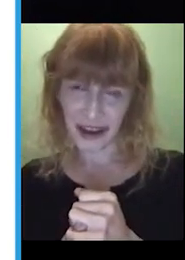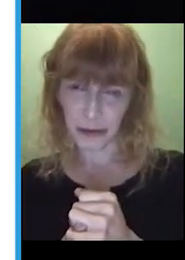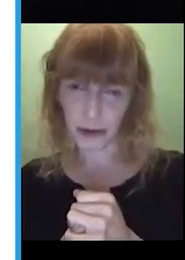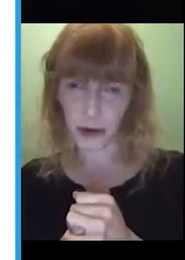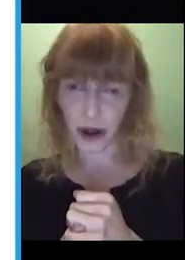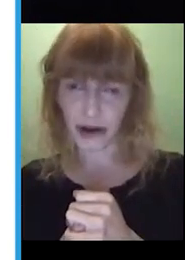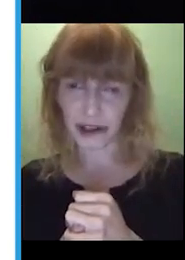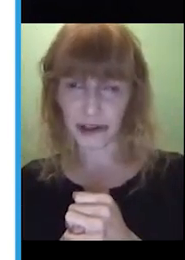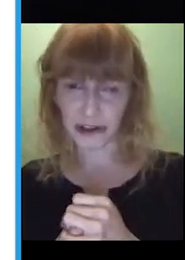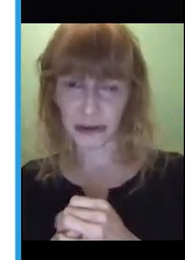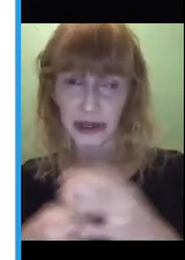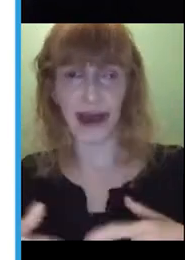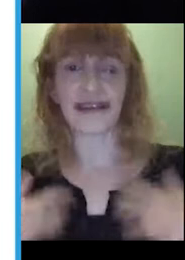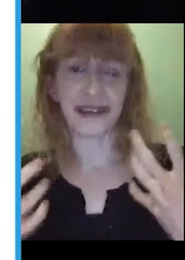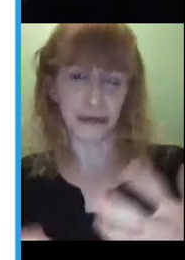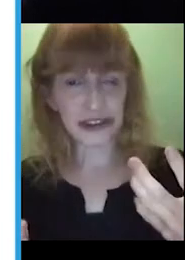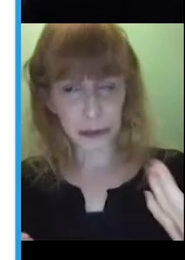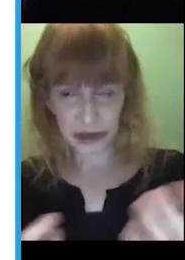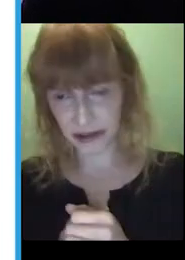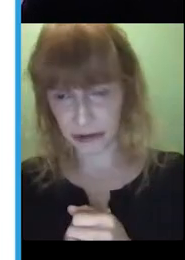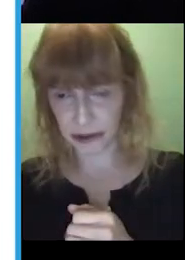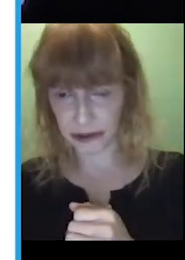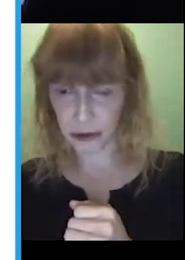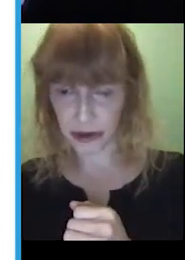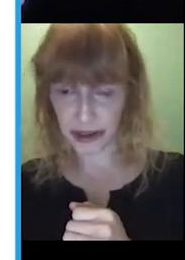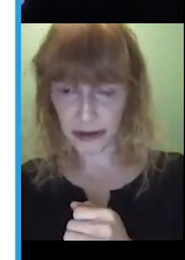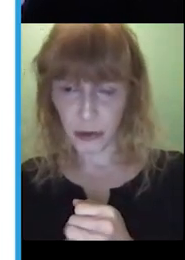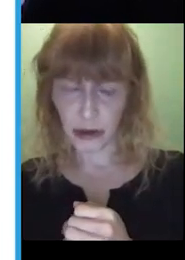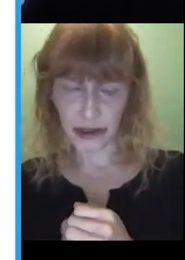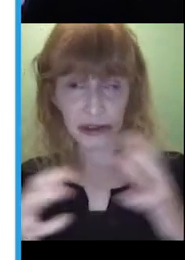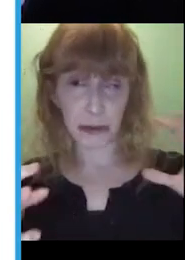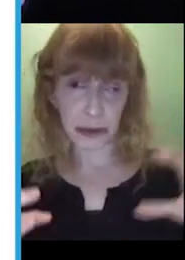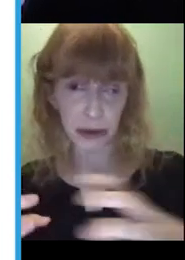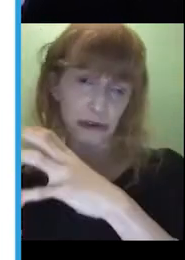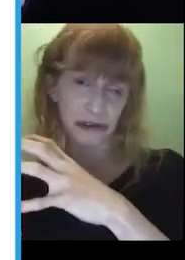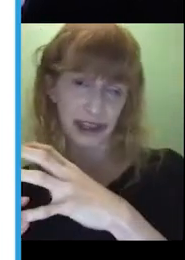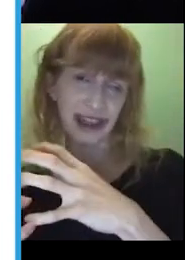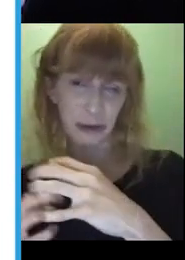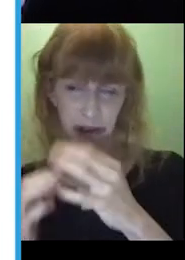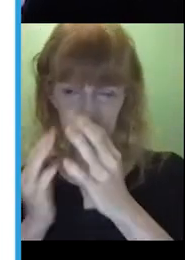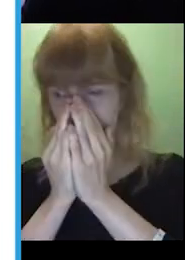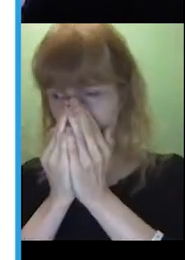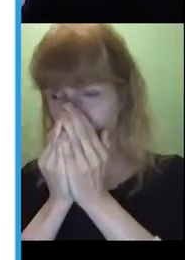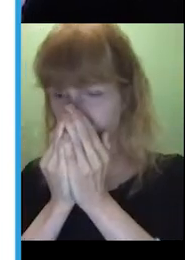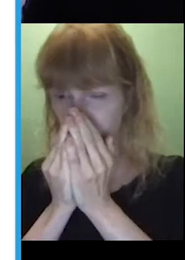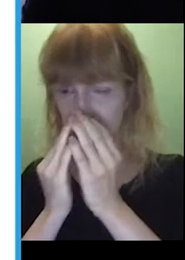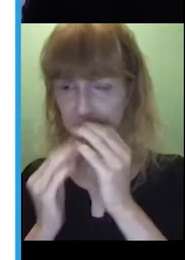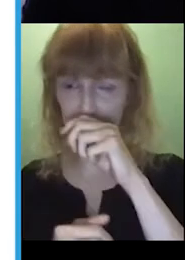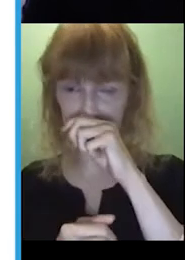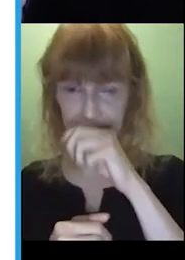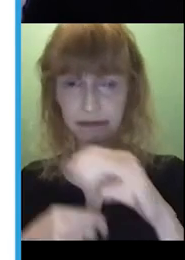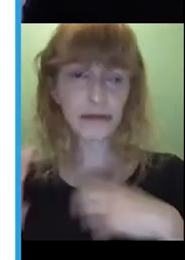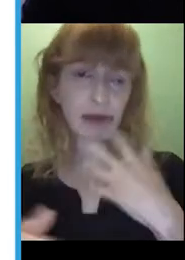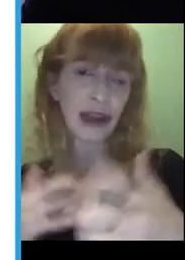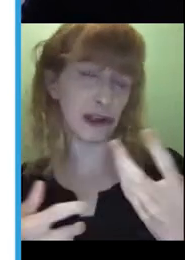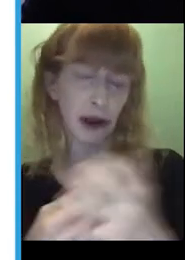requiring a child to be a passive recipient of the story. We're looking to build their language. Excuse